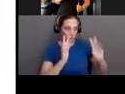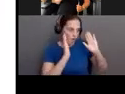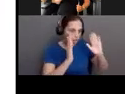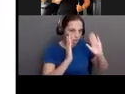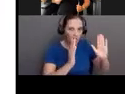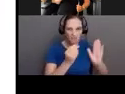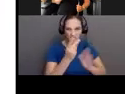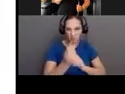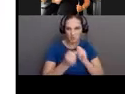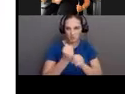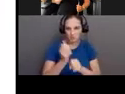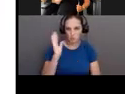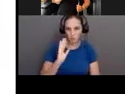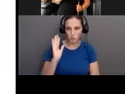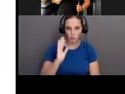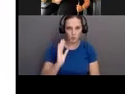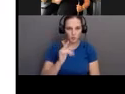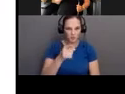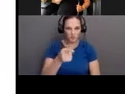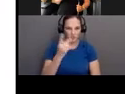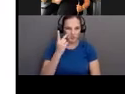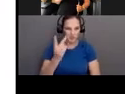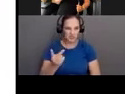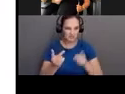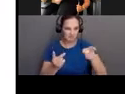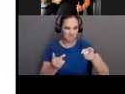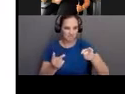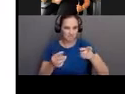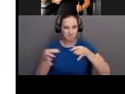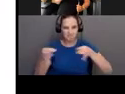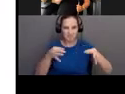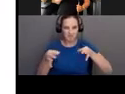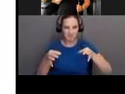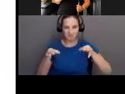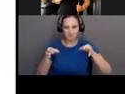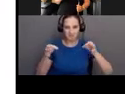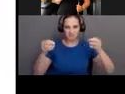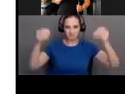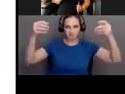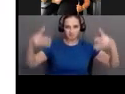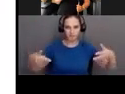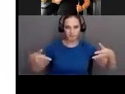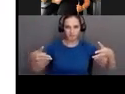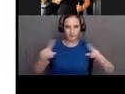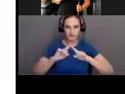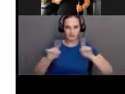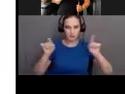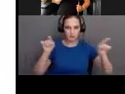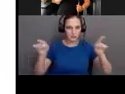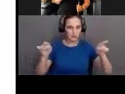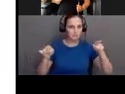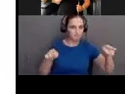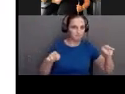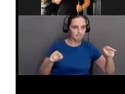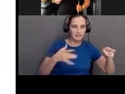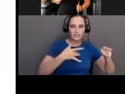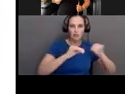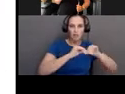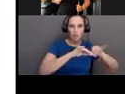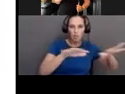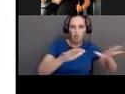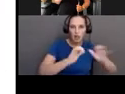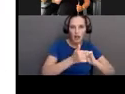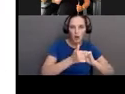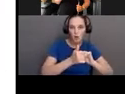this chart here kind of explains the differences. You know, that's transmitted by mosquito. But it can